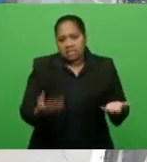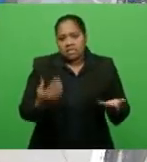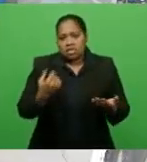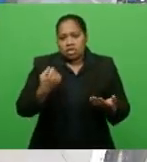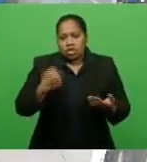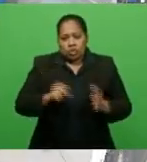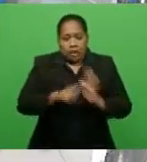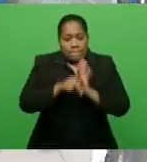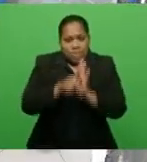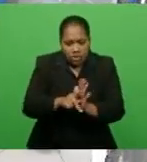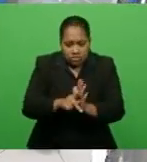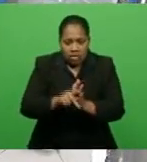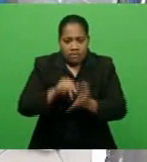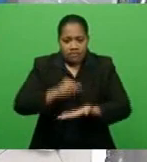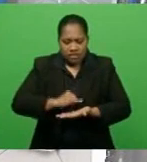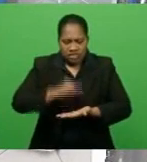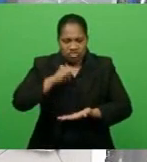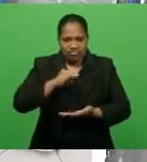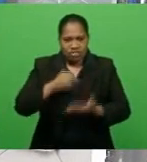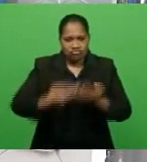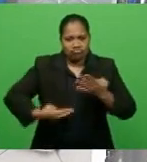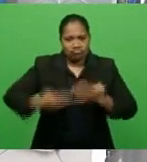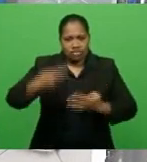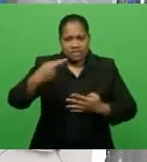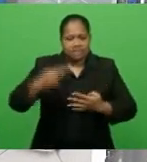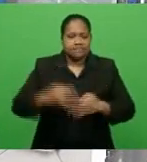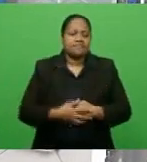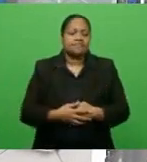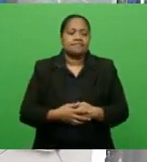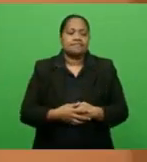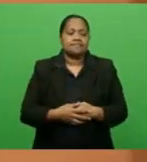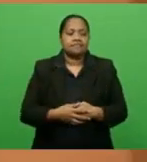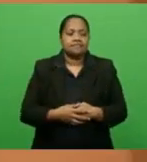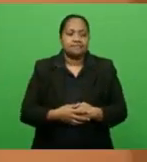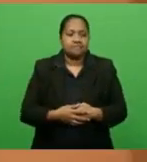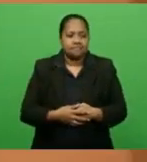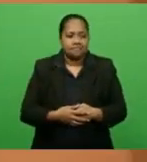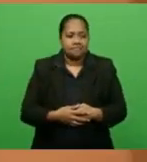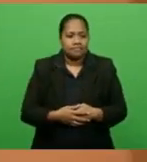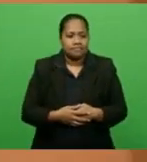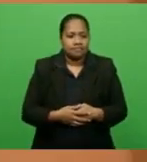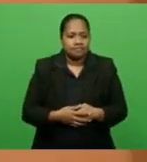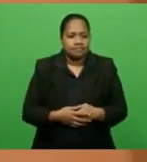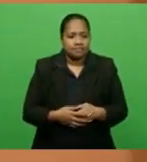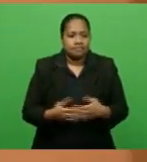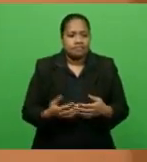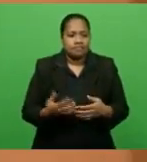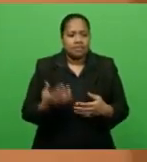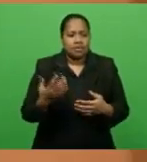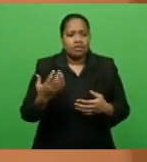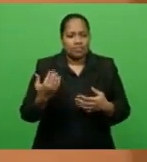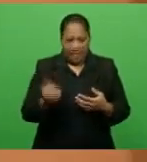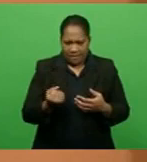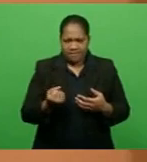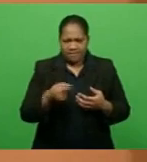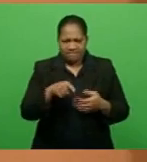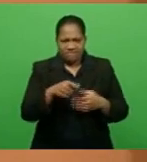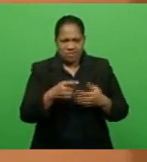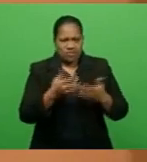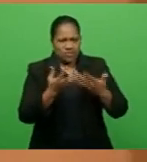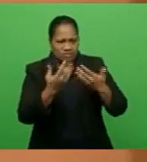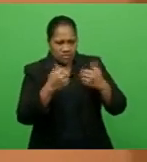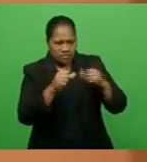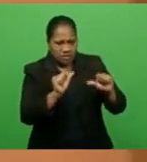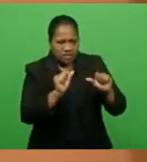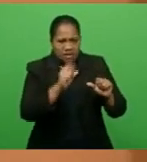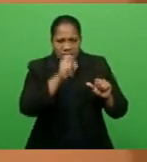the interest rates. Even if banks will have a large amount of funds to lend up a billion dollars, and one hand they take deposits, they can't be keeping